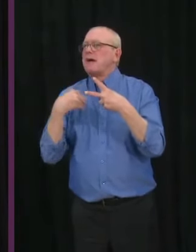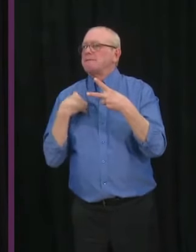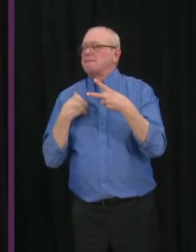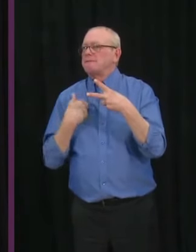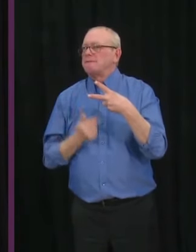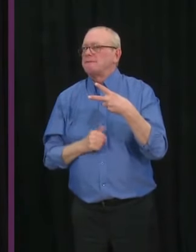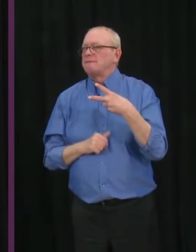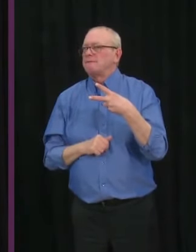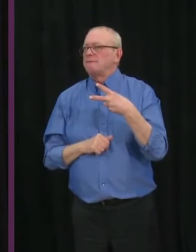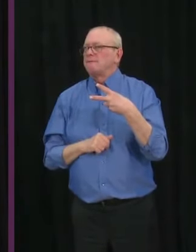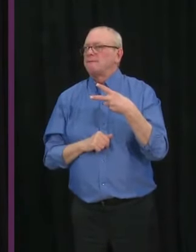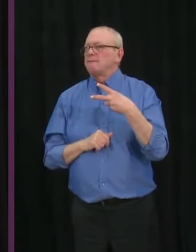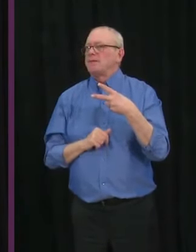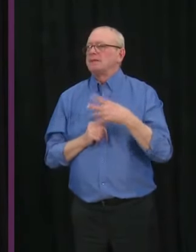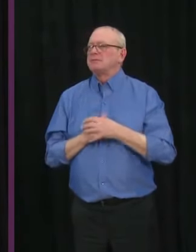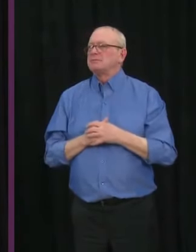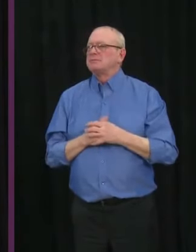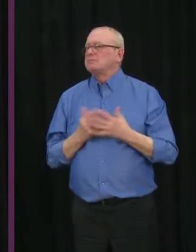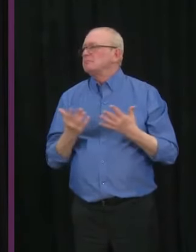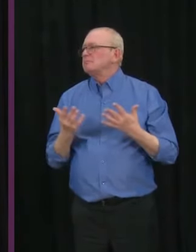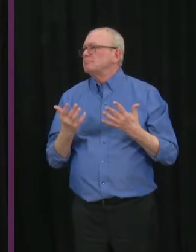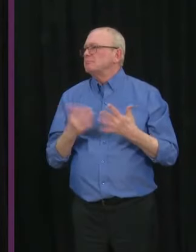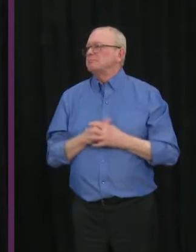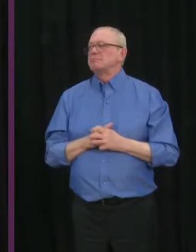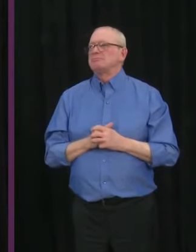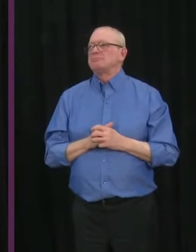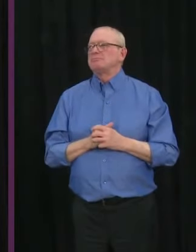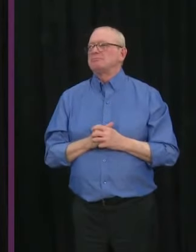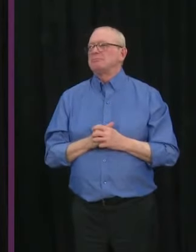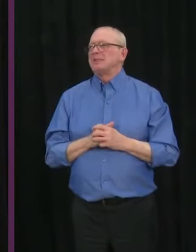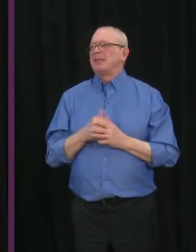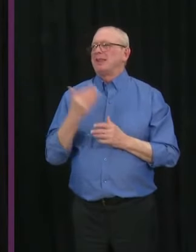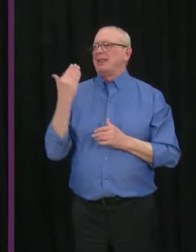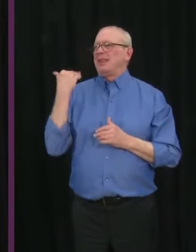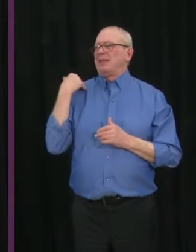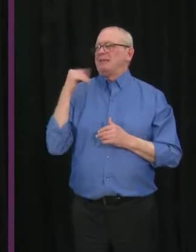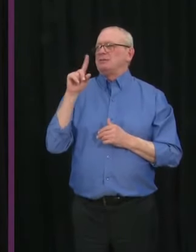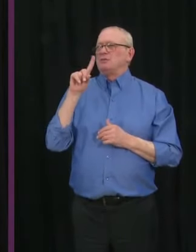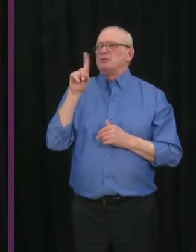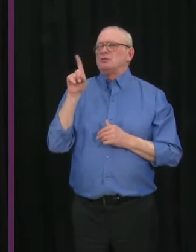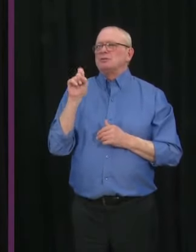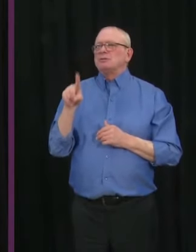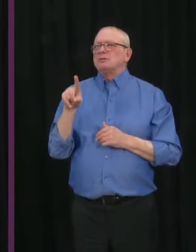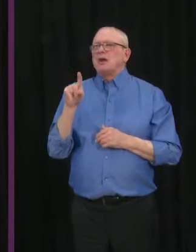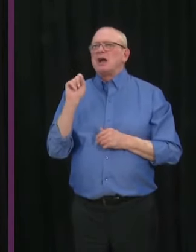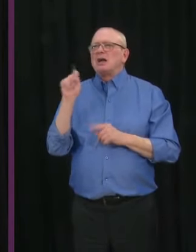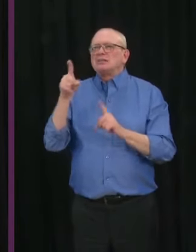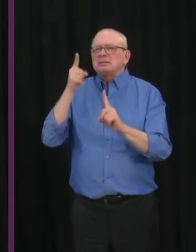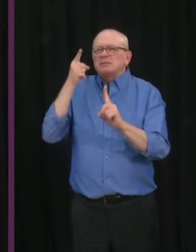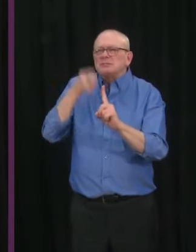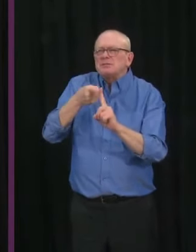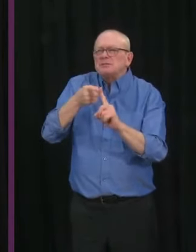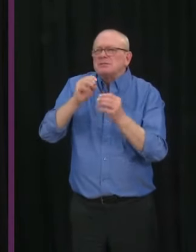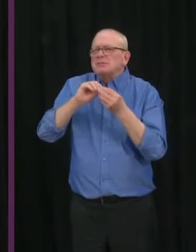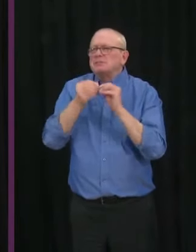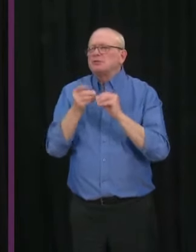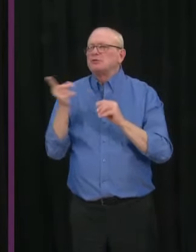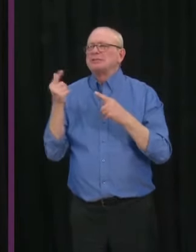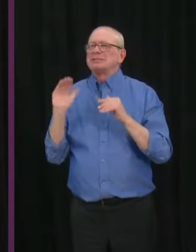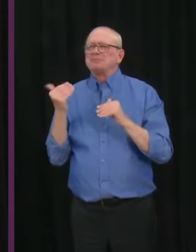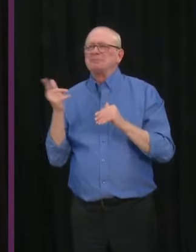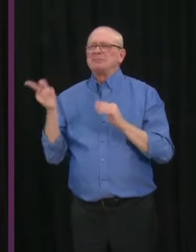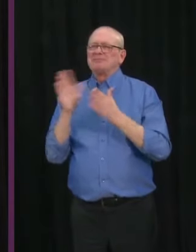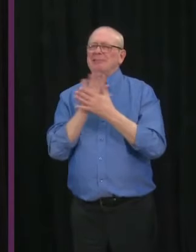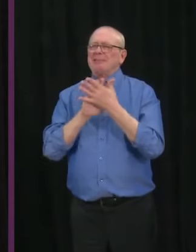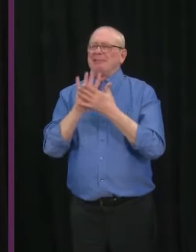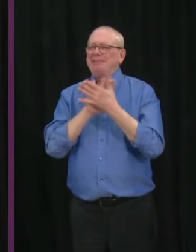didn't actually get the answer there. It sounded to me like there aren't specific benchmarks to the previous question. But is there a number of positive